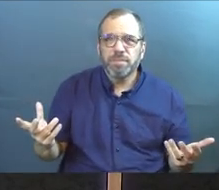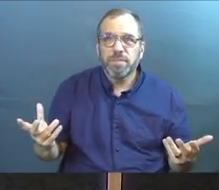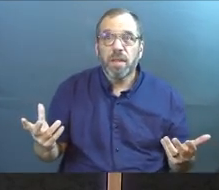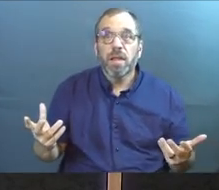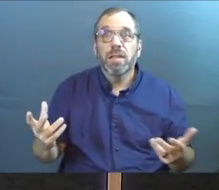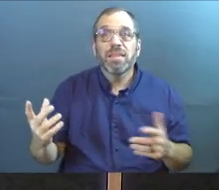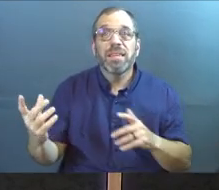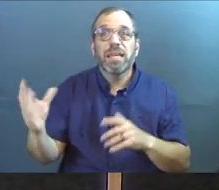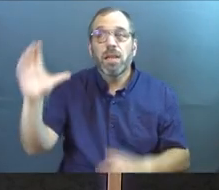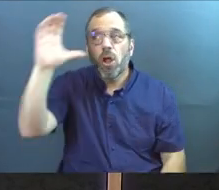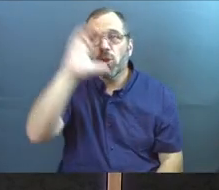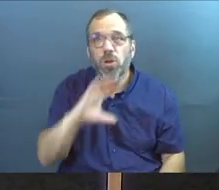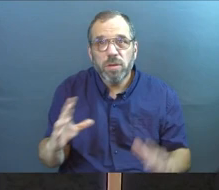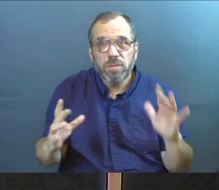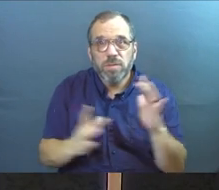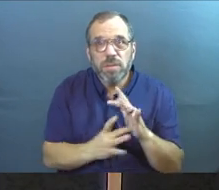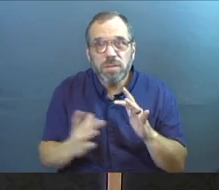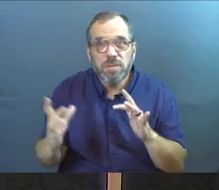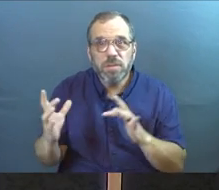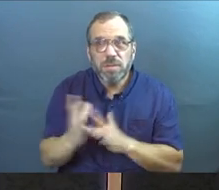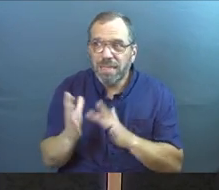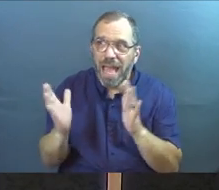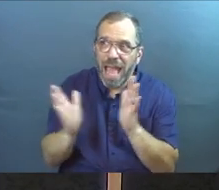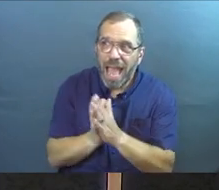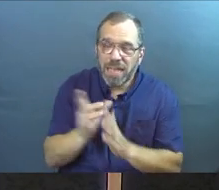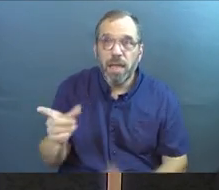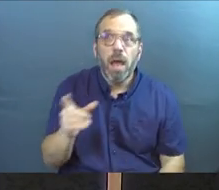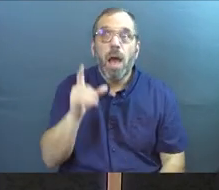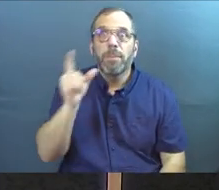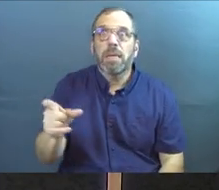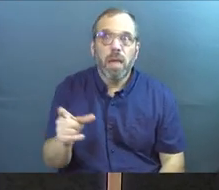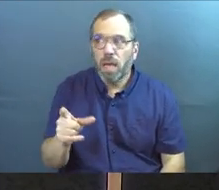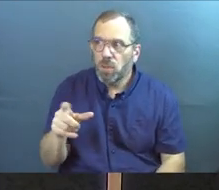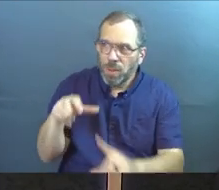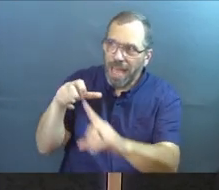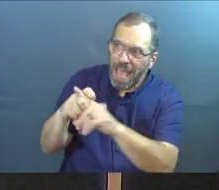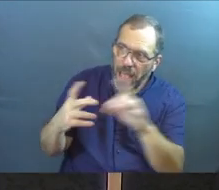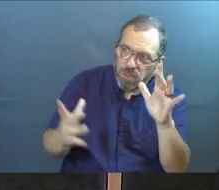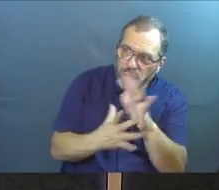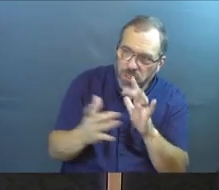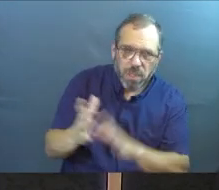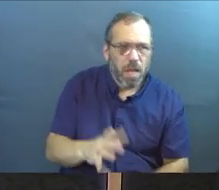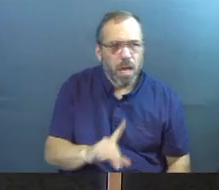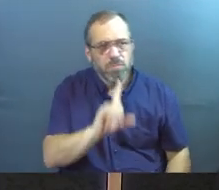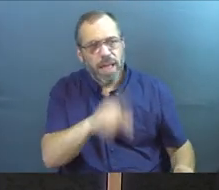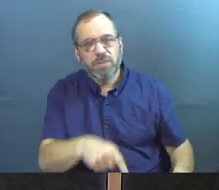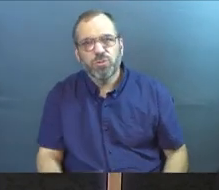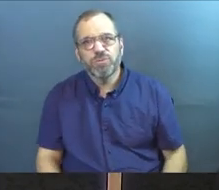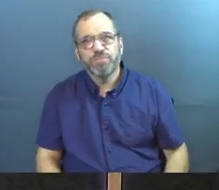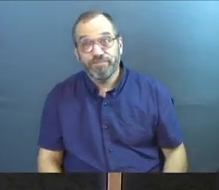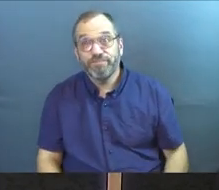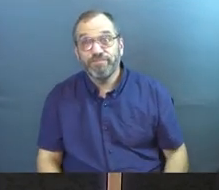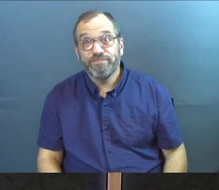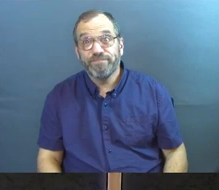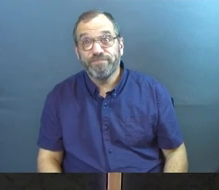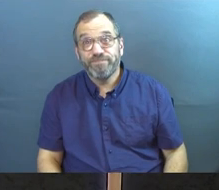Then come seeking. Because as soon as they start asking him questions, he gives them answers.